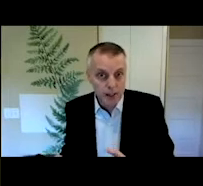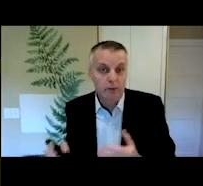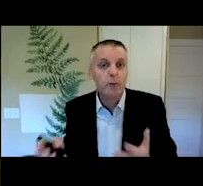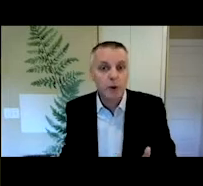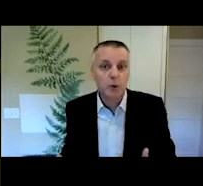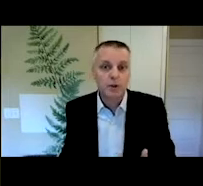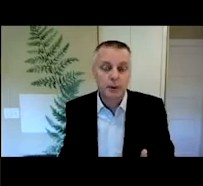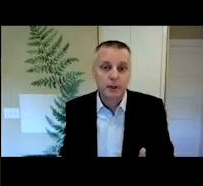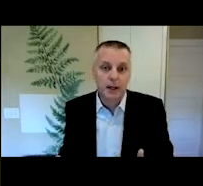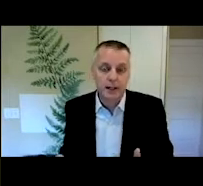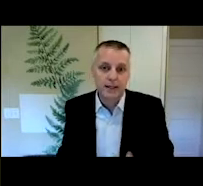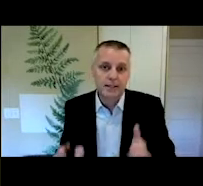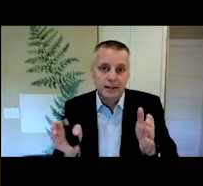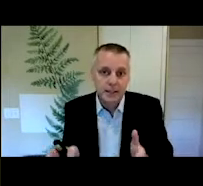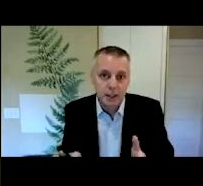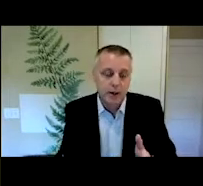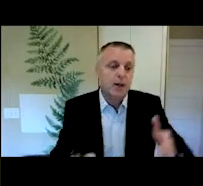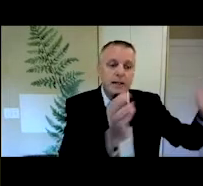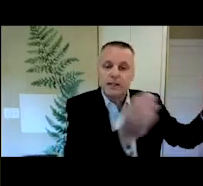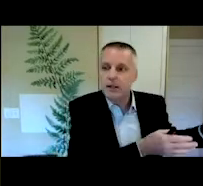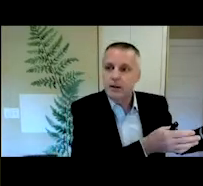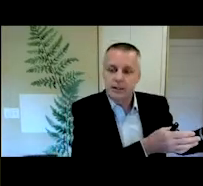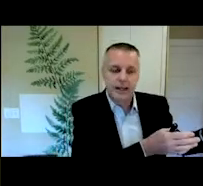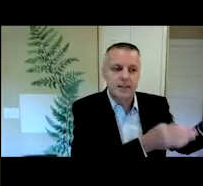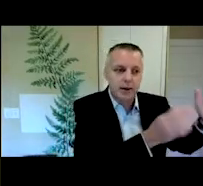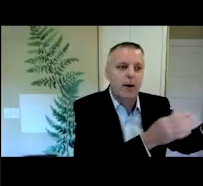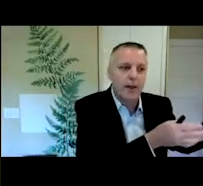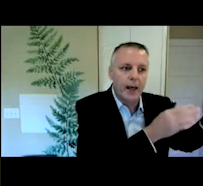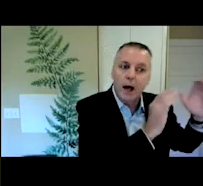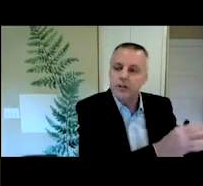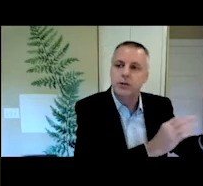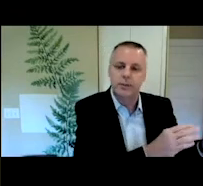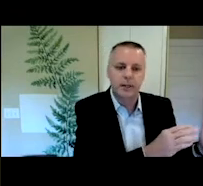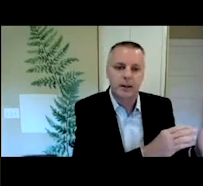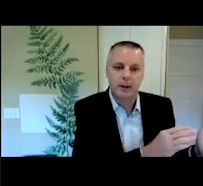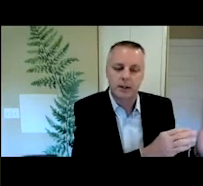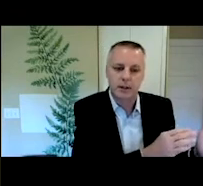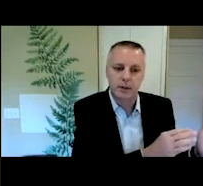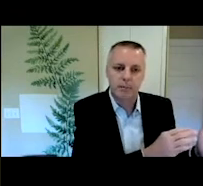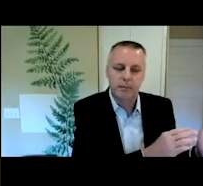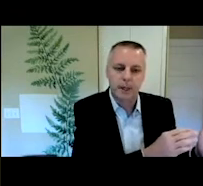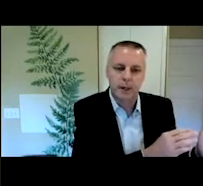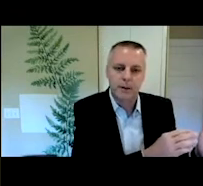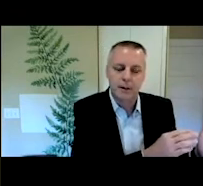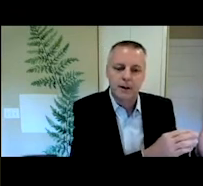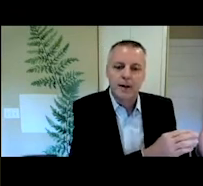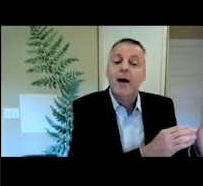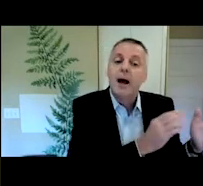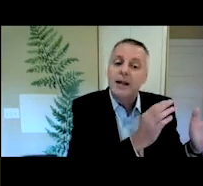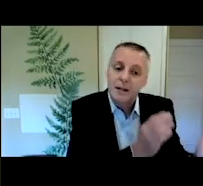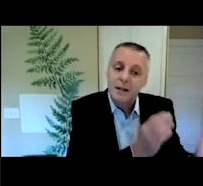majority of real world spoken context, the listener is going to hear texts that are on that unscripted end of the continuum. Okay.